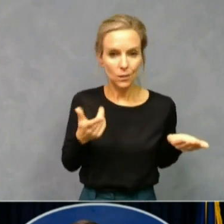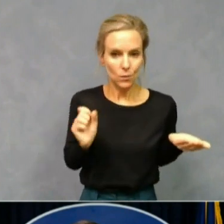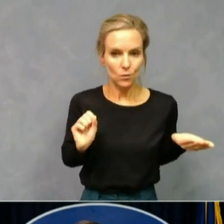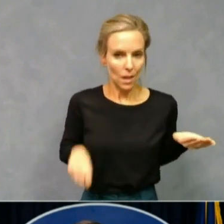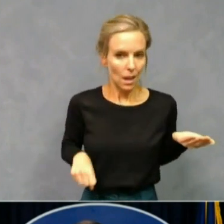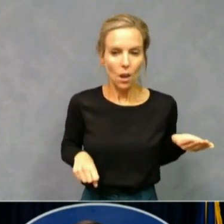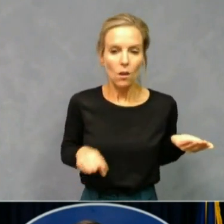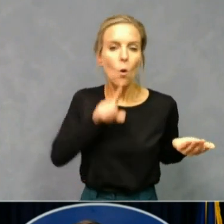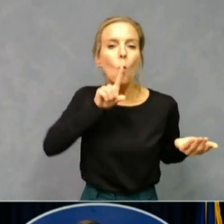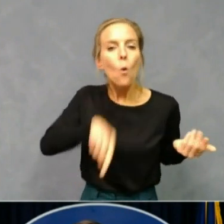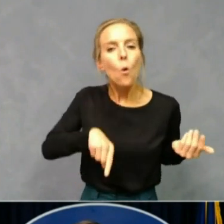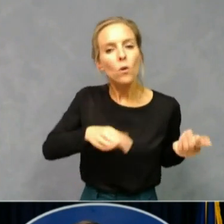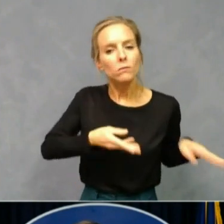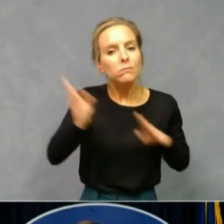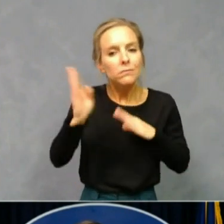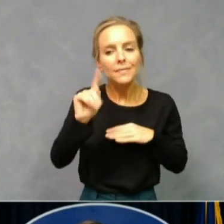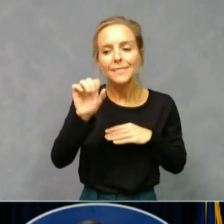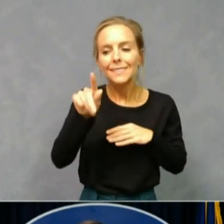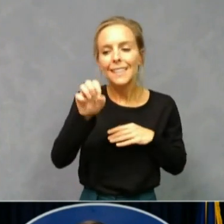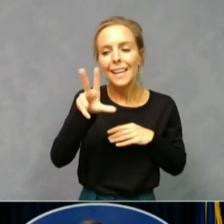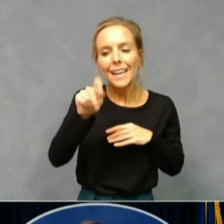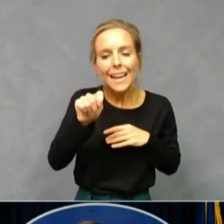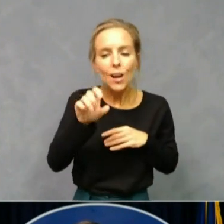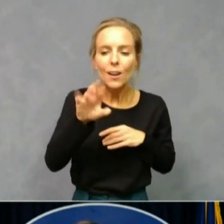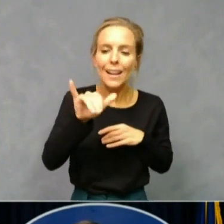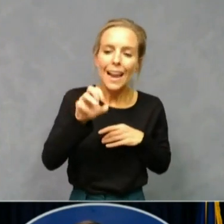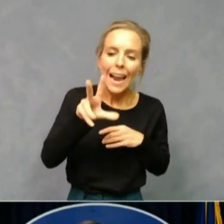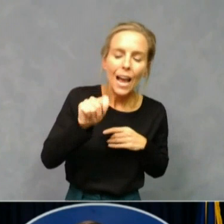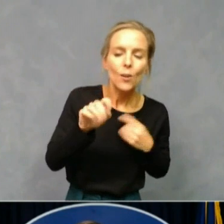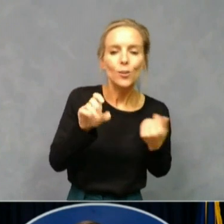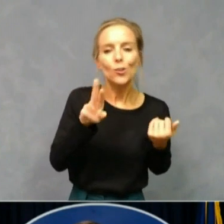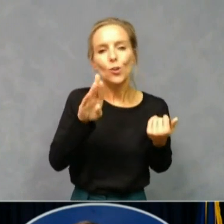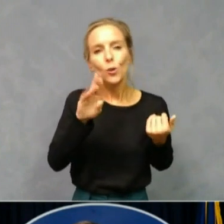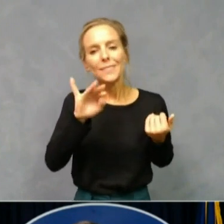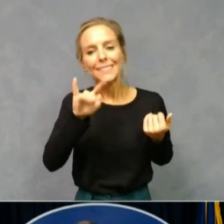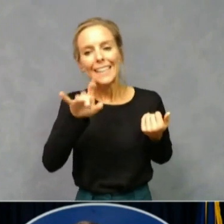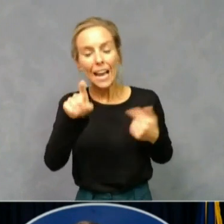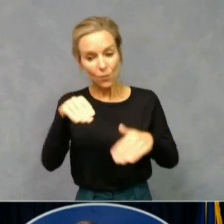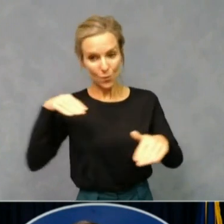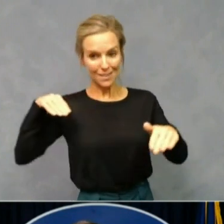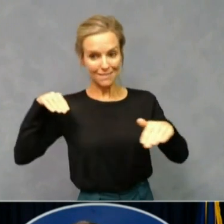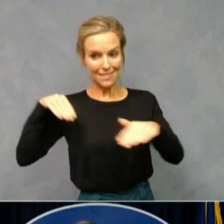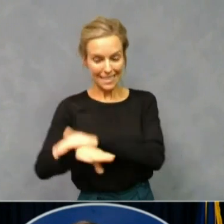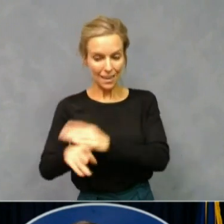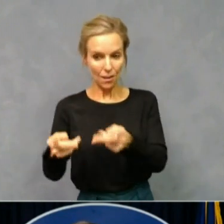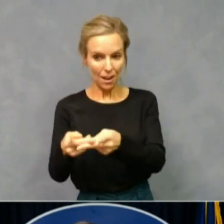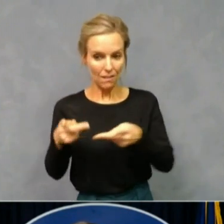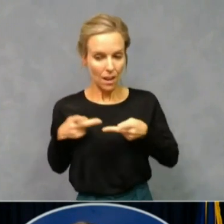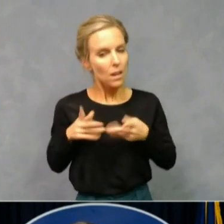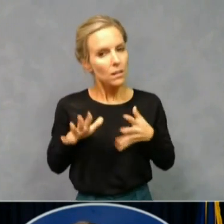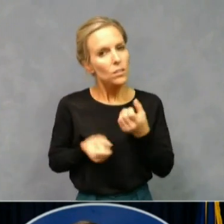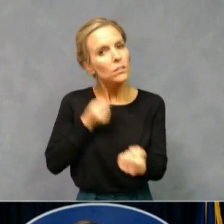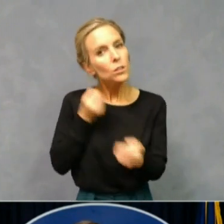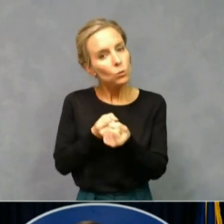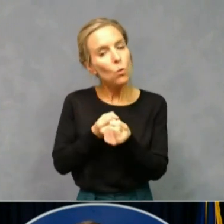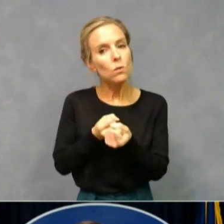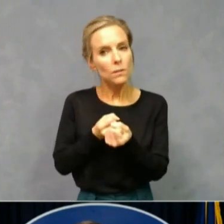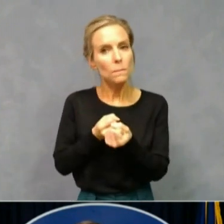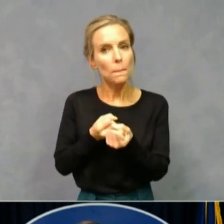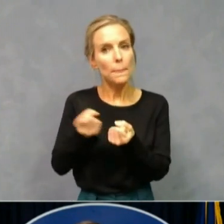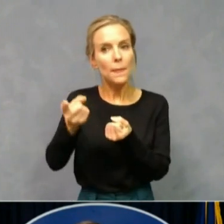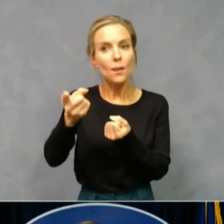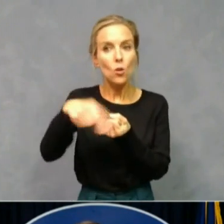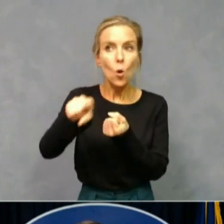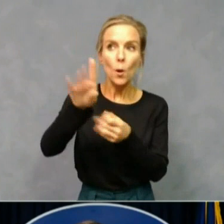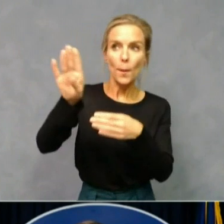takeout or carryout or curbside. And if you're going to go in an establishment, support those that are enforcing the mask